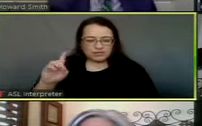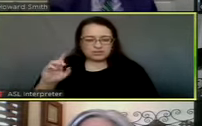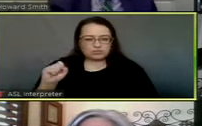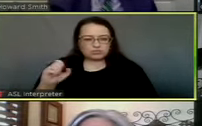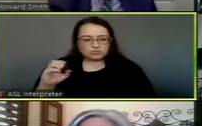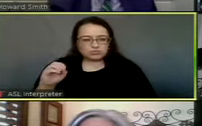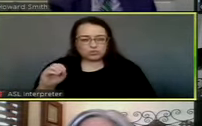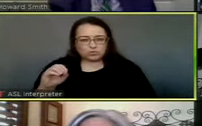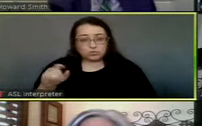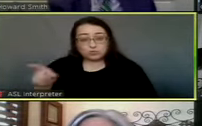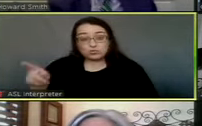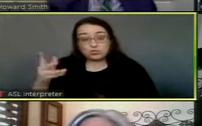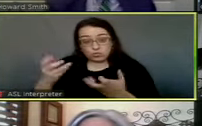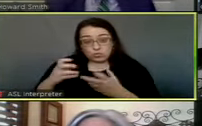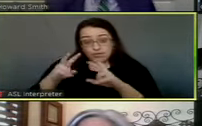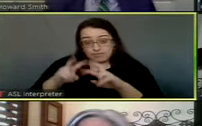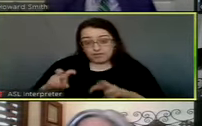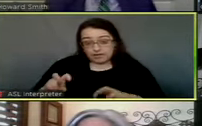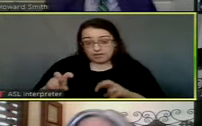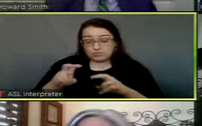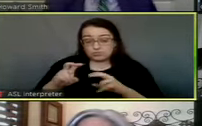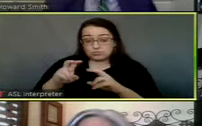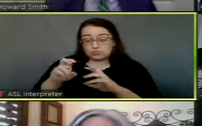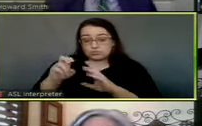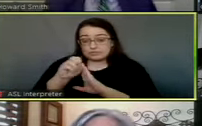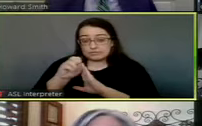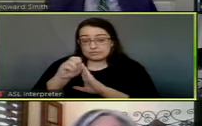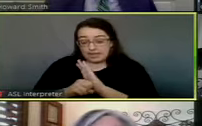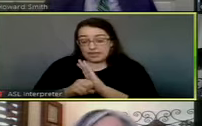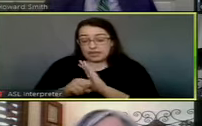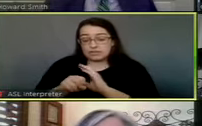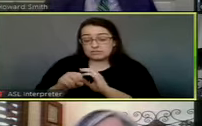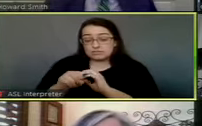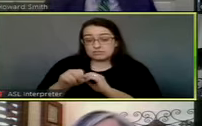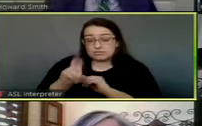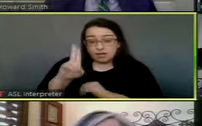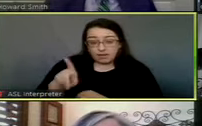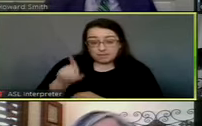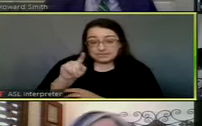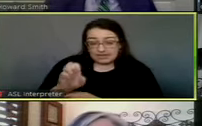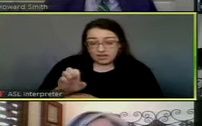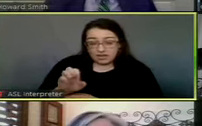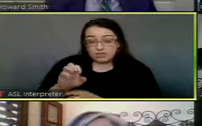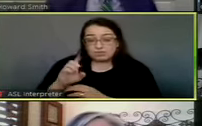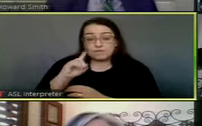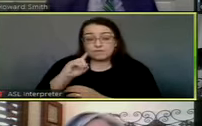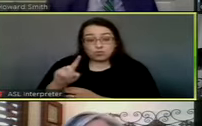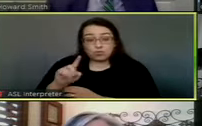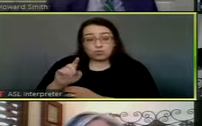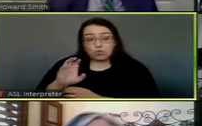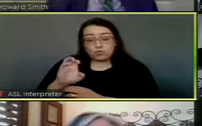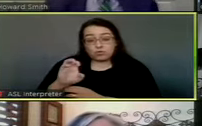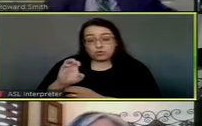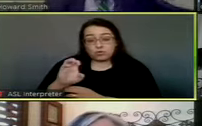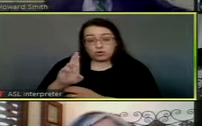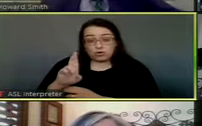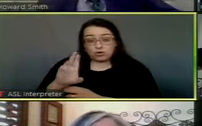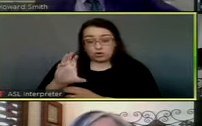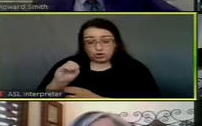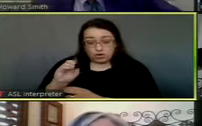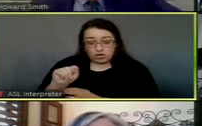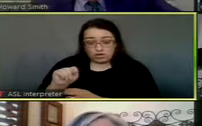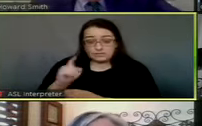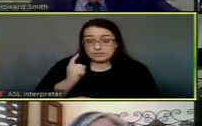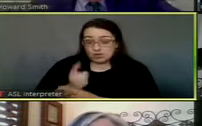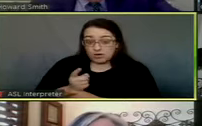So you're wanting an update on the analysis that the state is going to conduct regarding ERCOT. Is that correct?